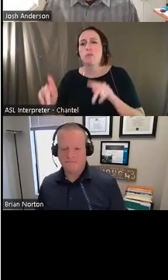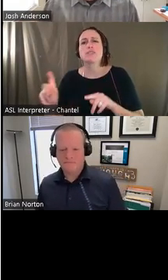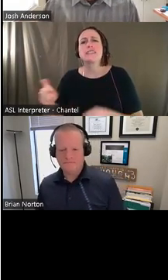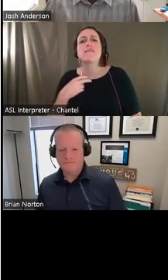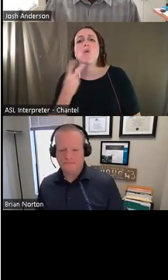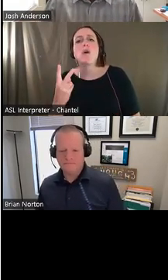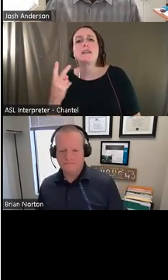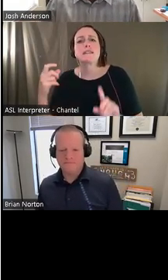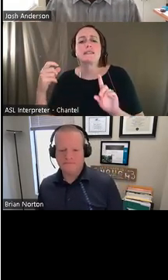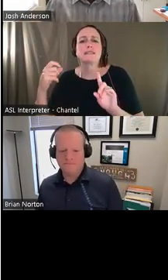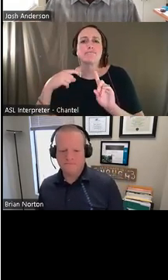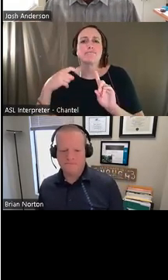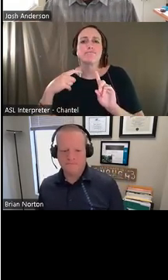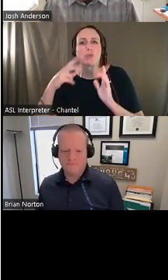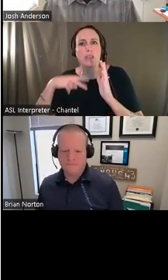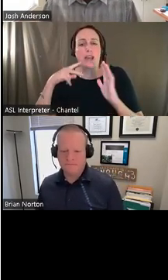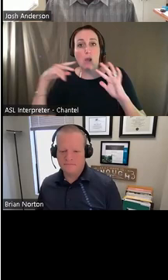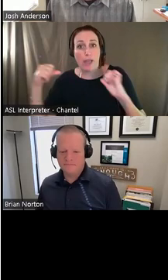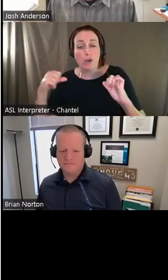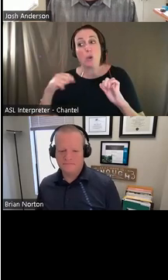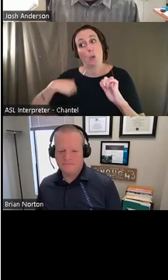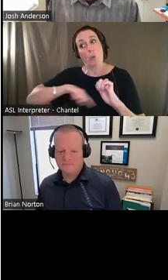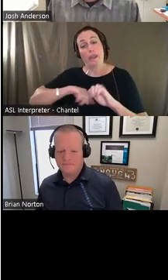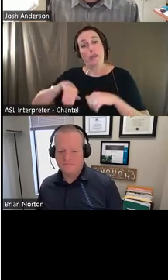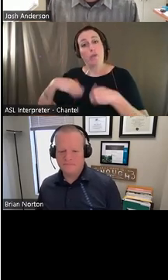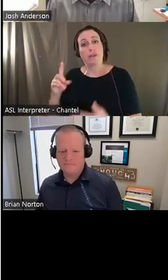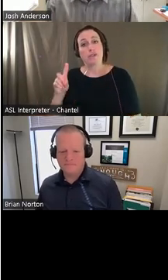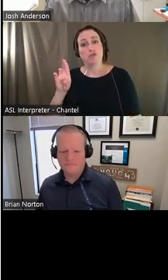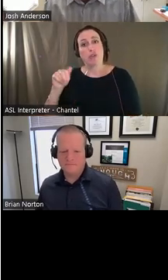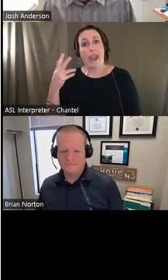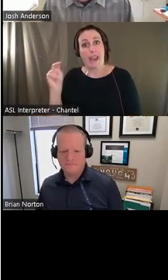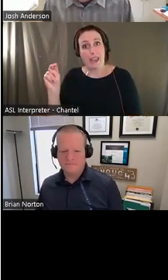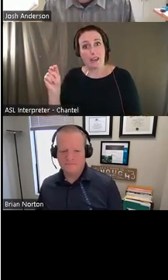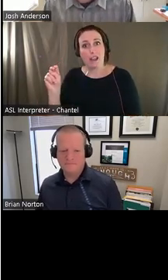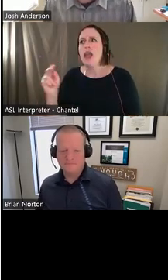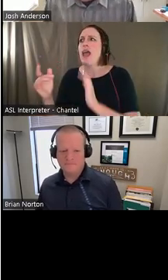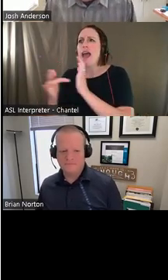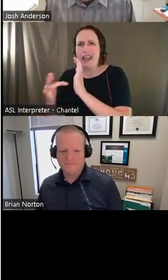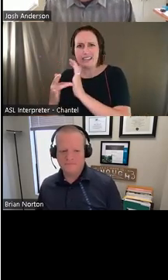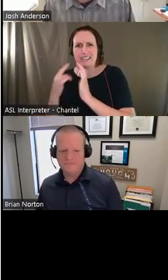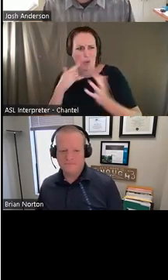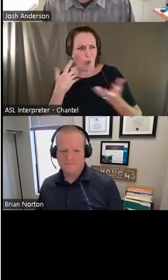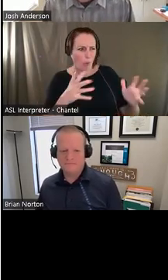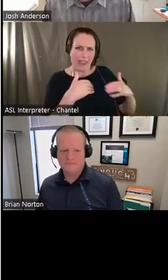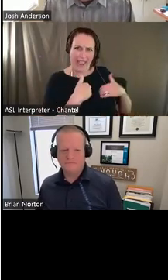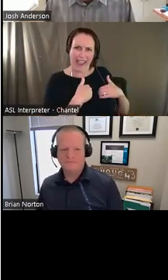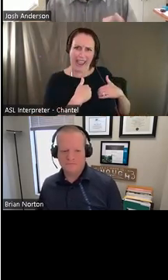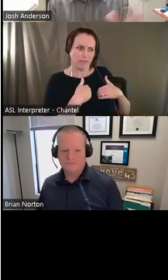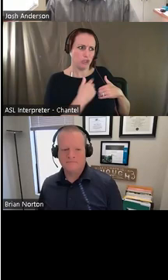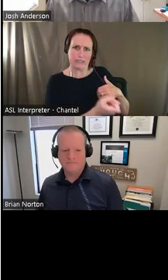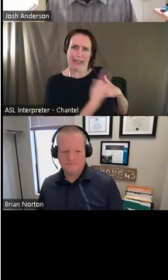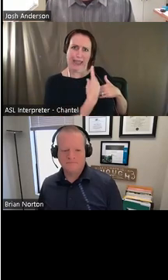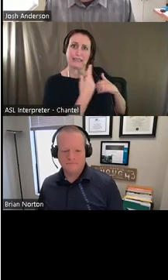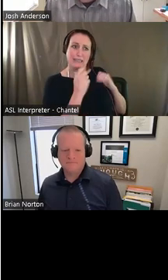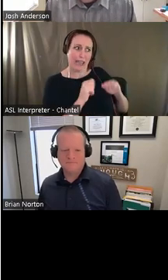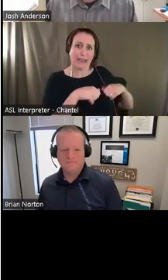Dragon. And when we talk to IT about implementing it, they'll be like, oh yeah, we have that available to all employees. All they have to do is ask. No one